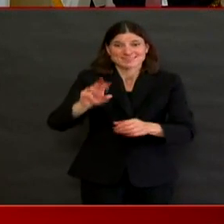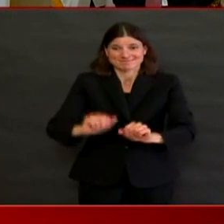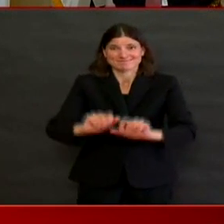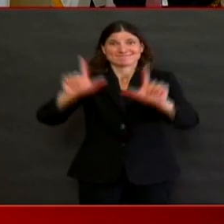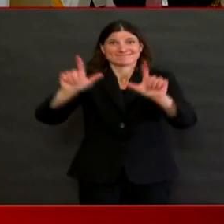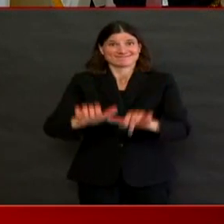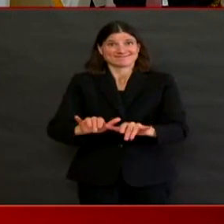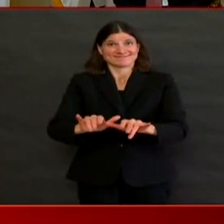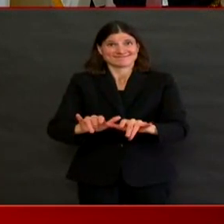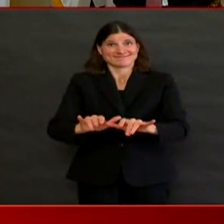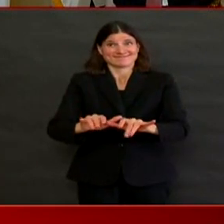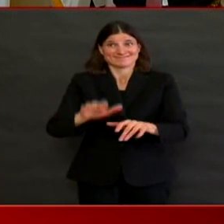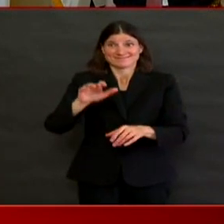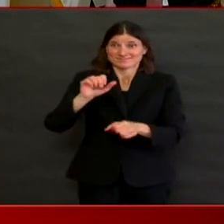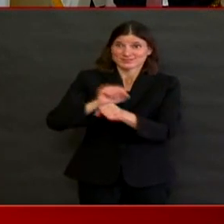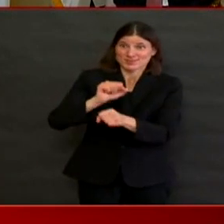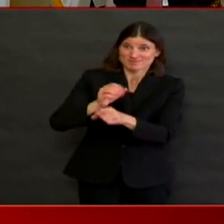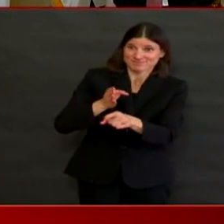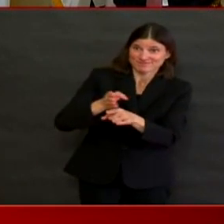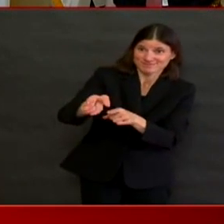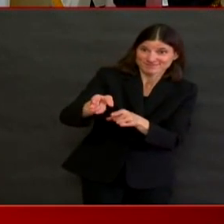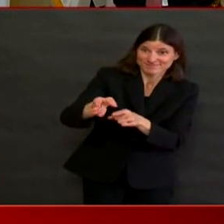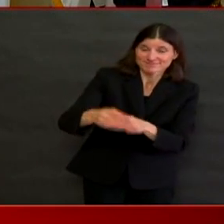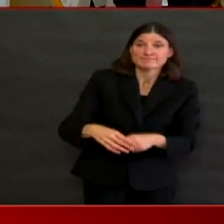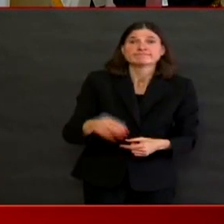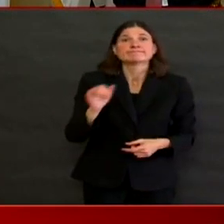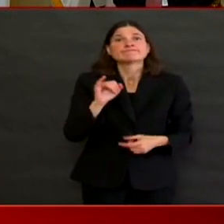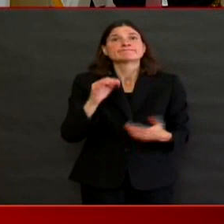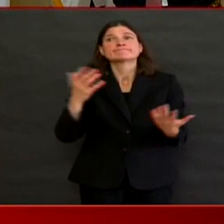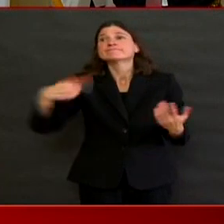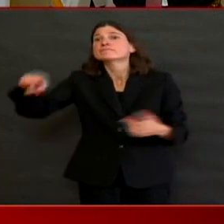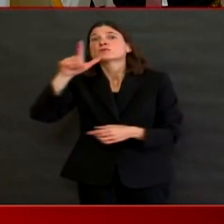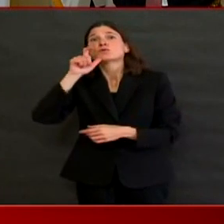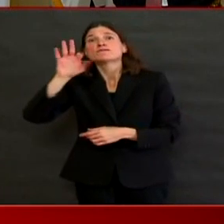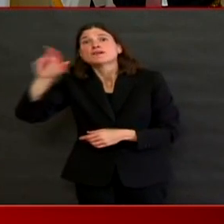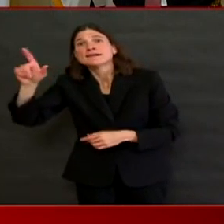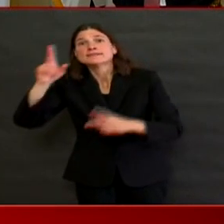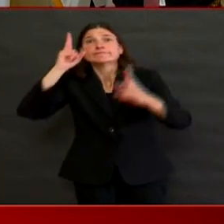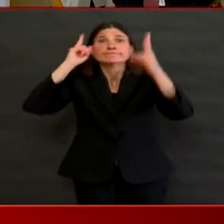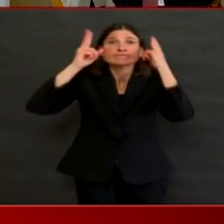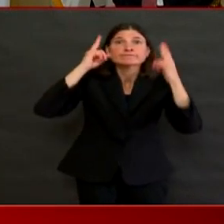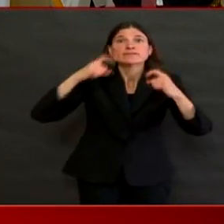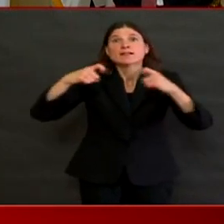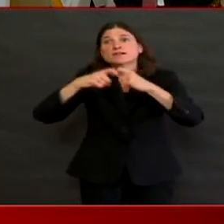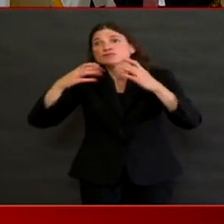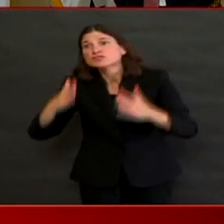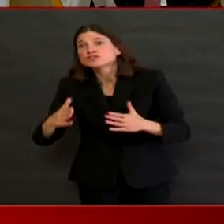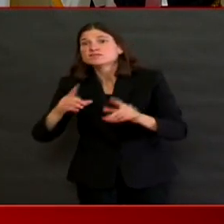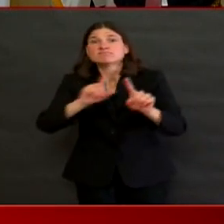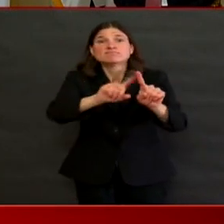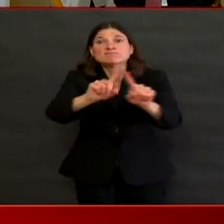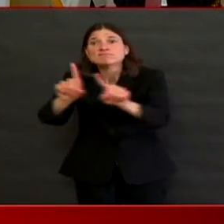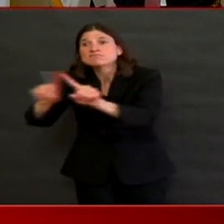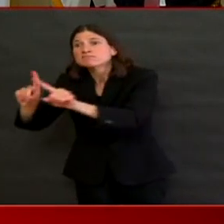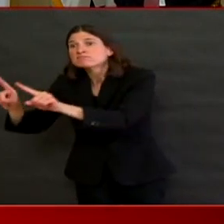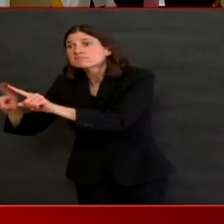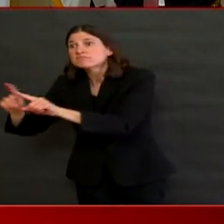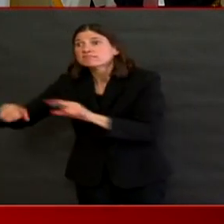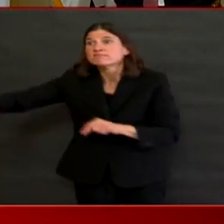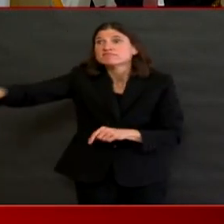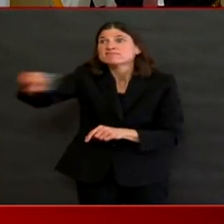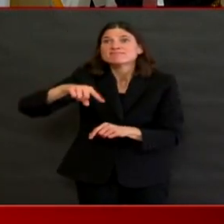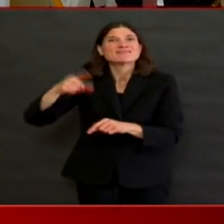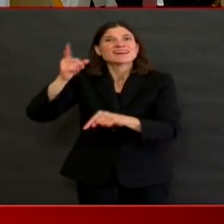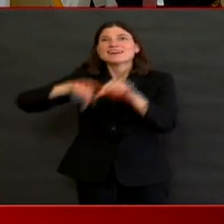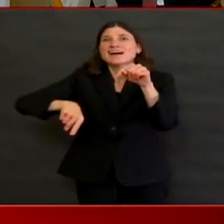cetera, workers, go to the DLT website, file for unemployment insurance, all of the food delivery